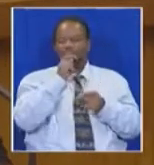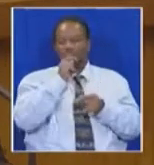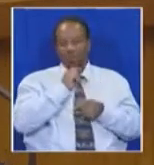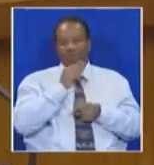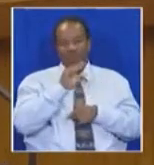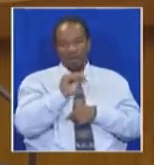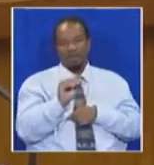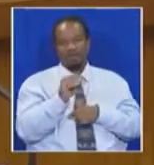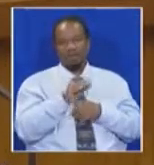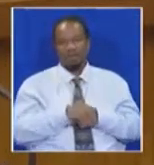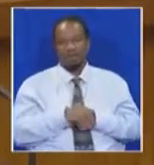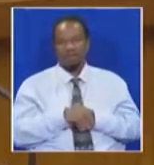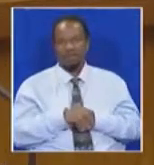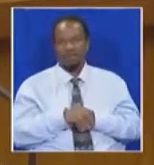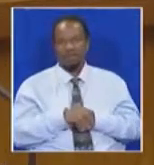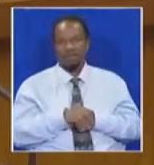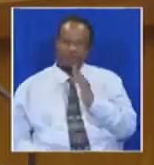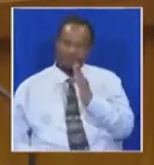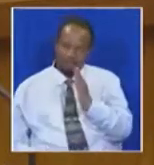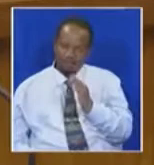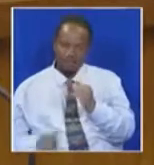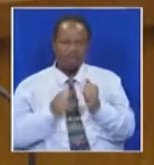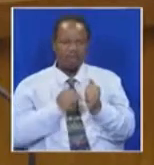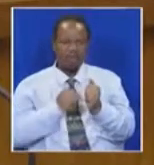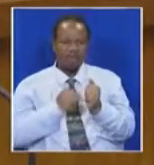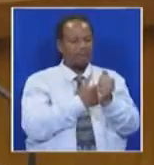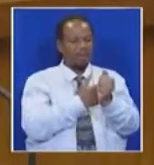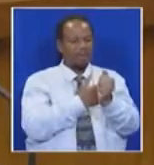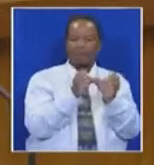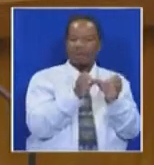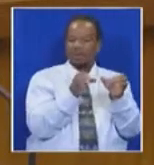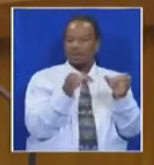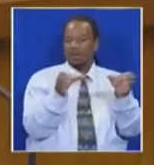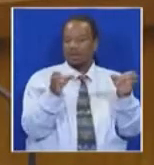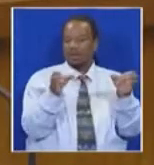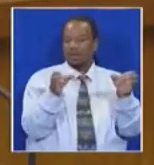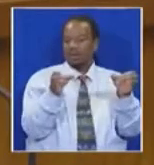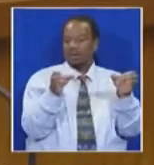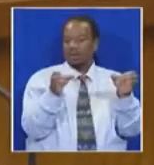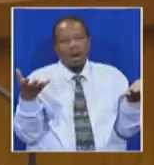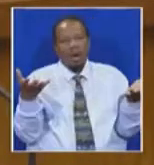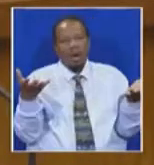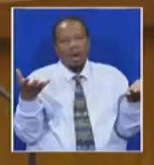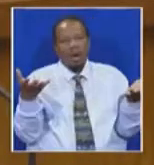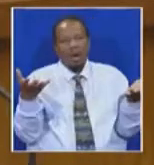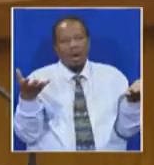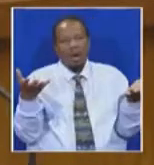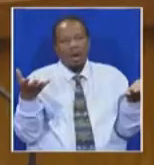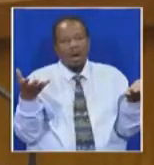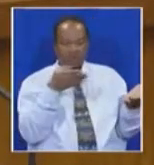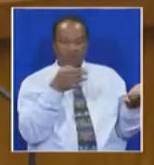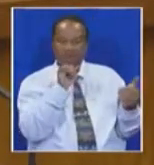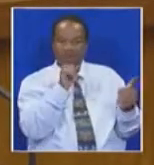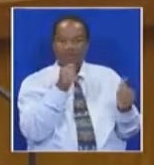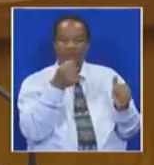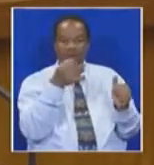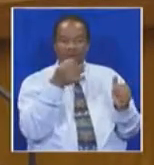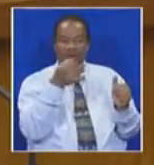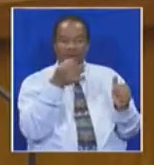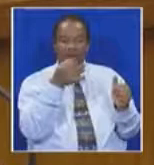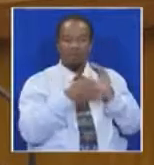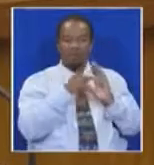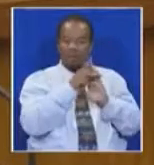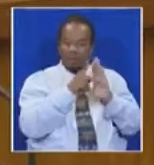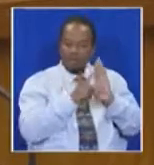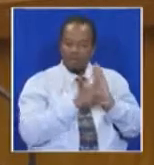The doctrine of a separation of powers in a democracy is premised on the need to ensure that the powers of a state are divided between the